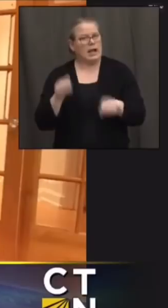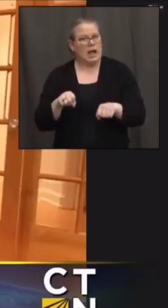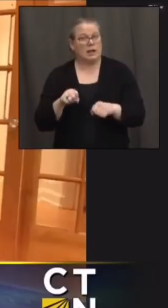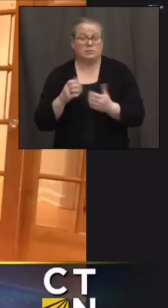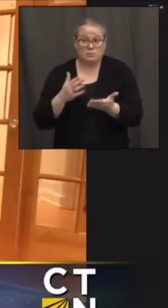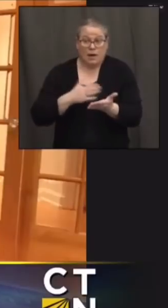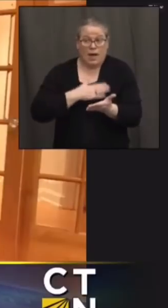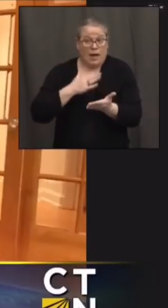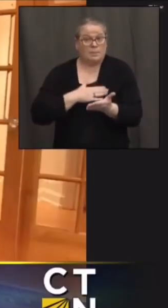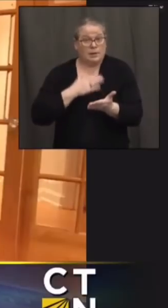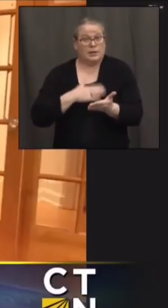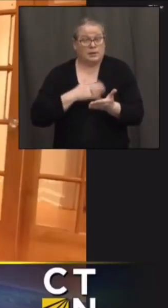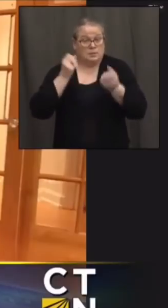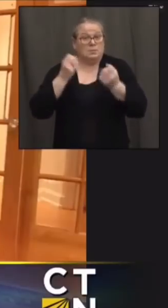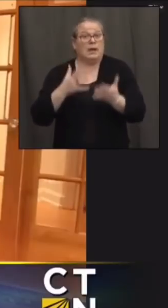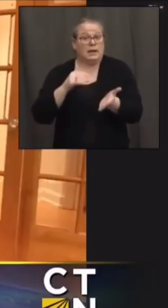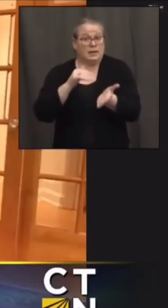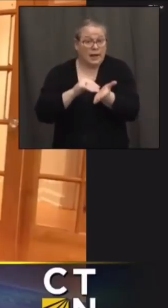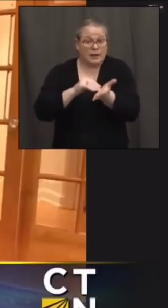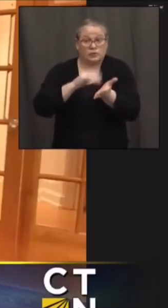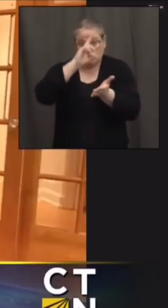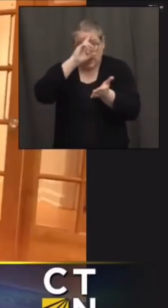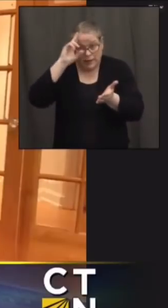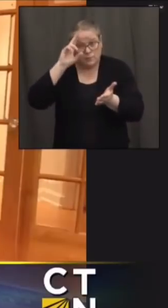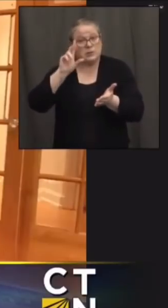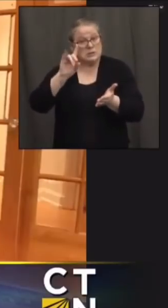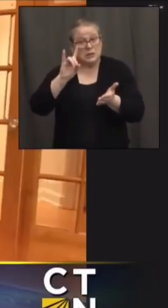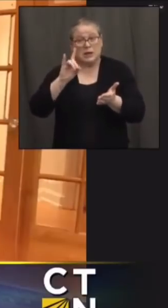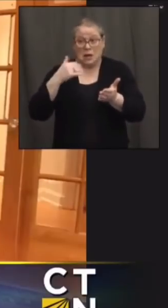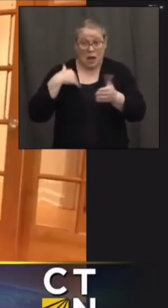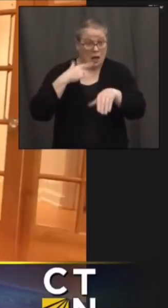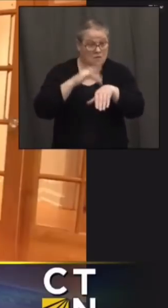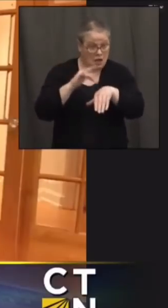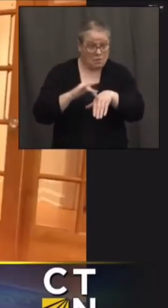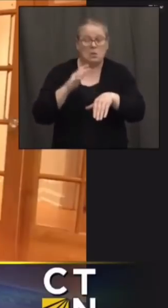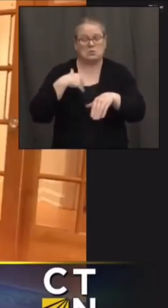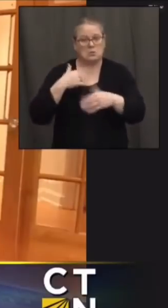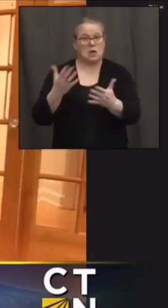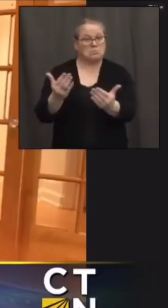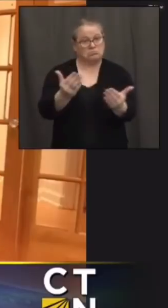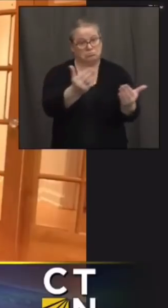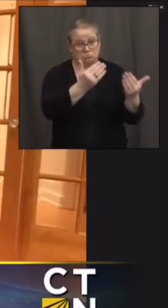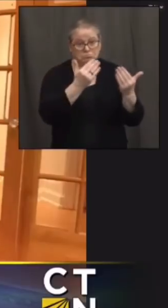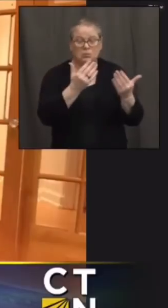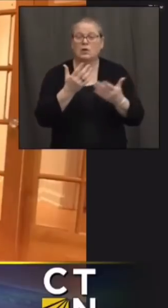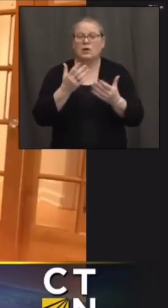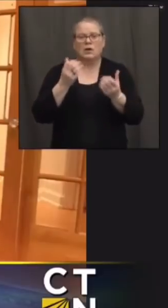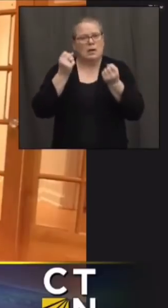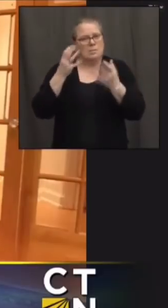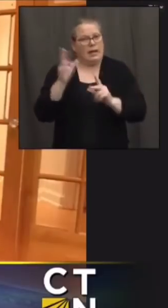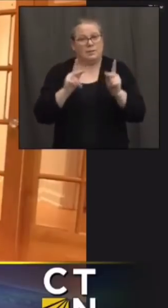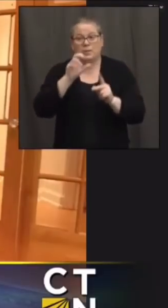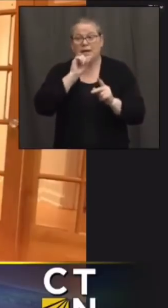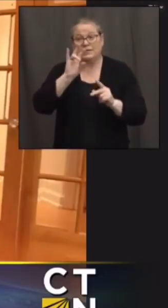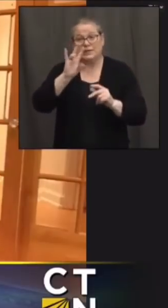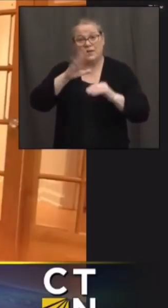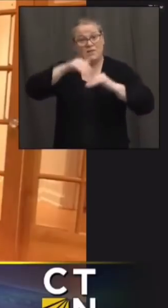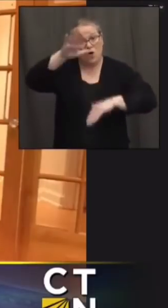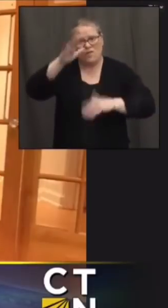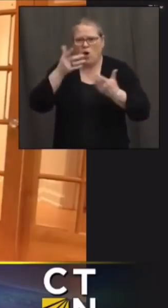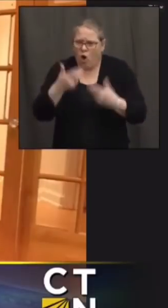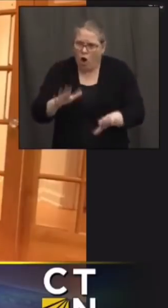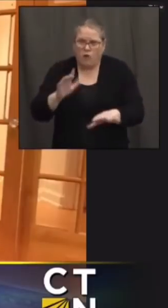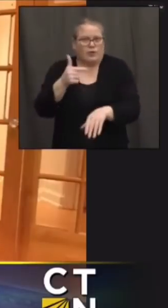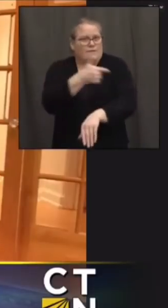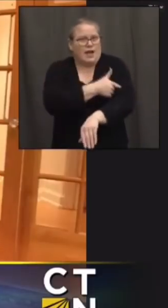see that a number of providers did get out in front of that this week and we've had hundreds of people who are 75 and older already vaccinated so that's a great